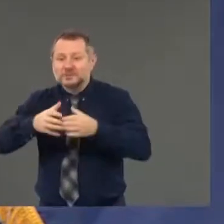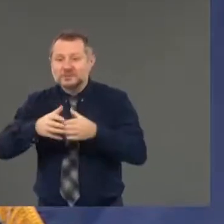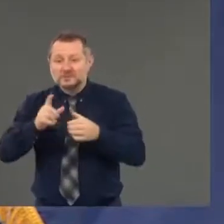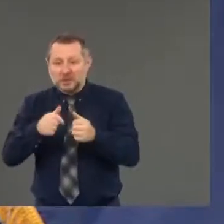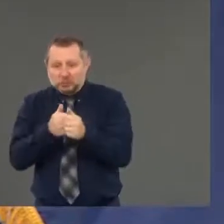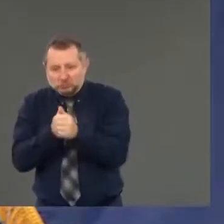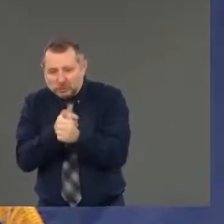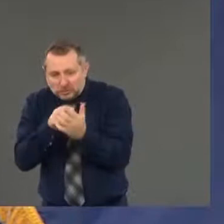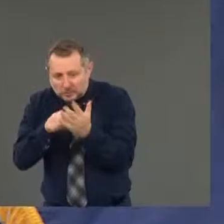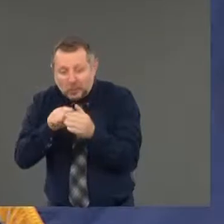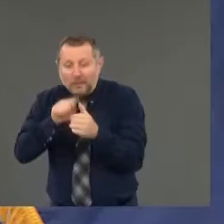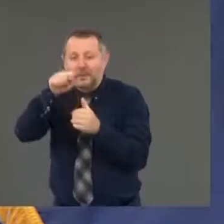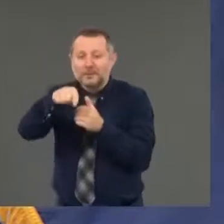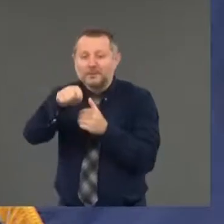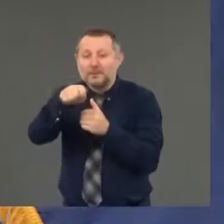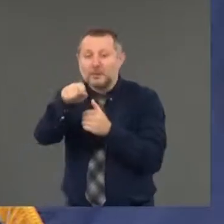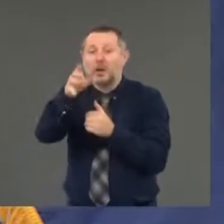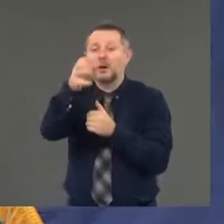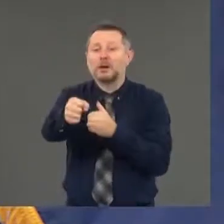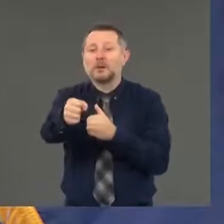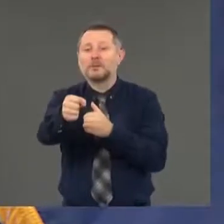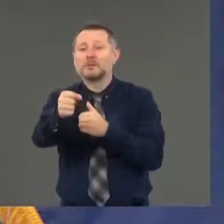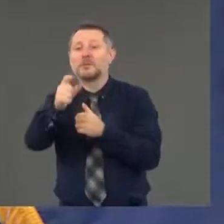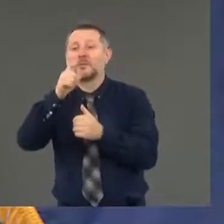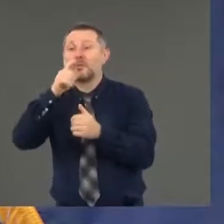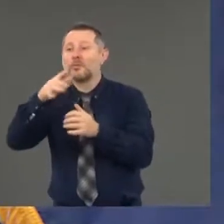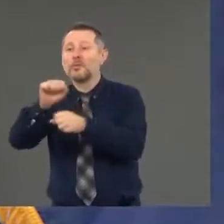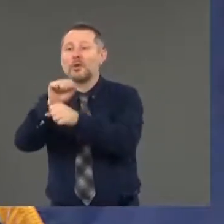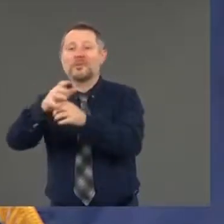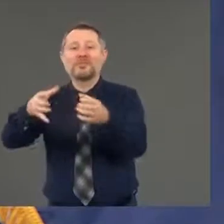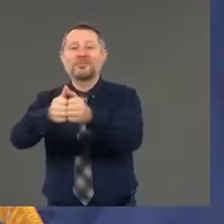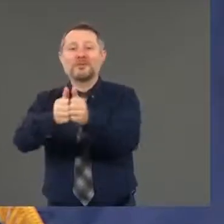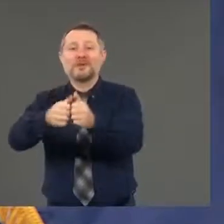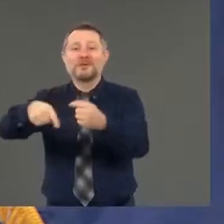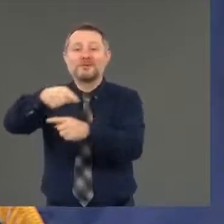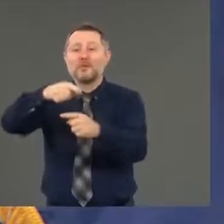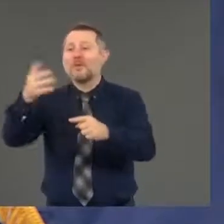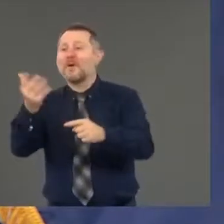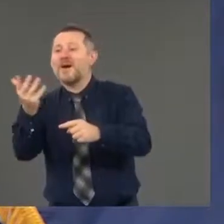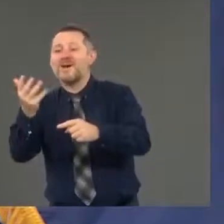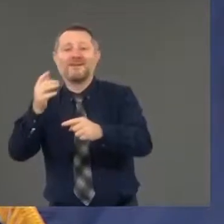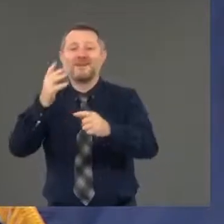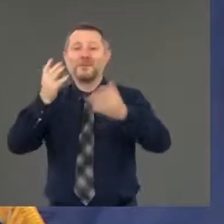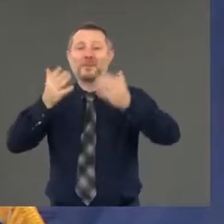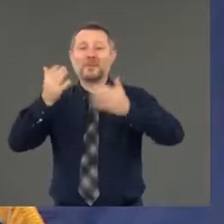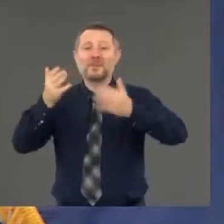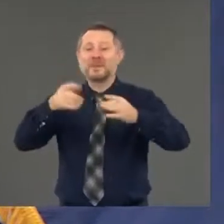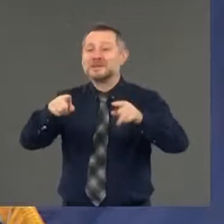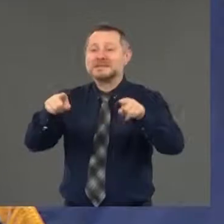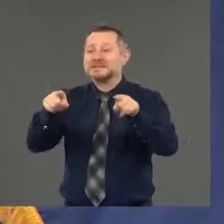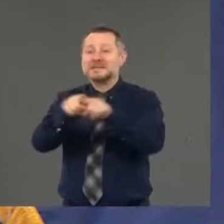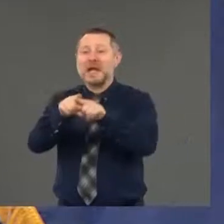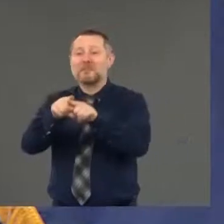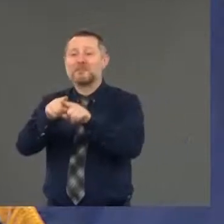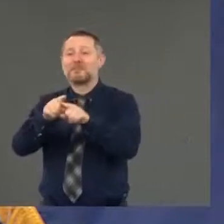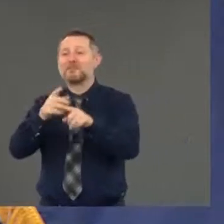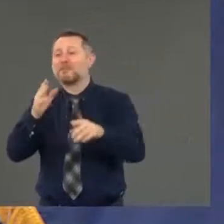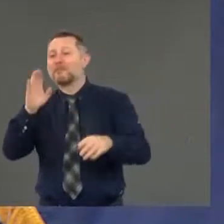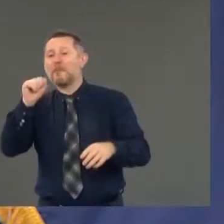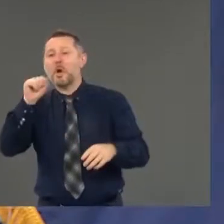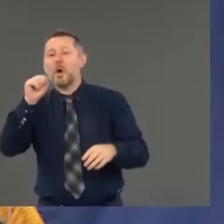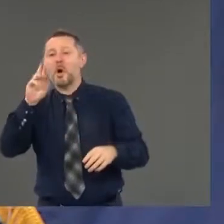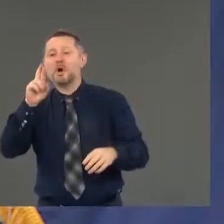happens, by the way, or one gathering? They all happen to be at the same bar mitzvah. They all happen to be at the same protest.